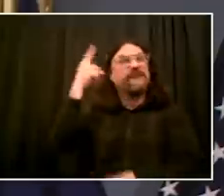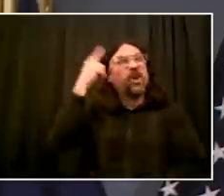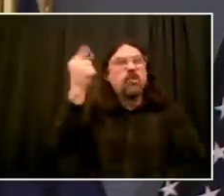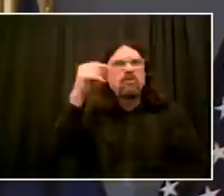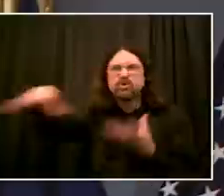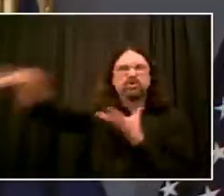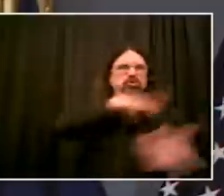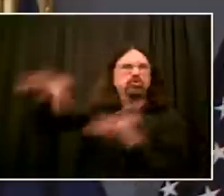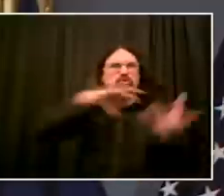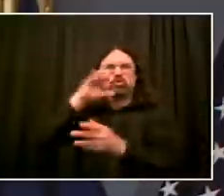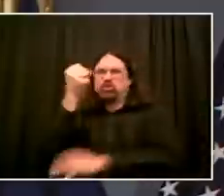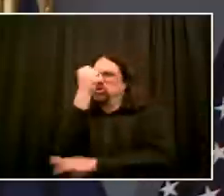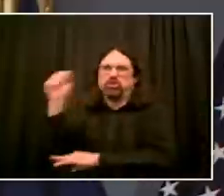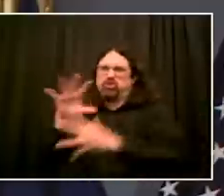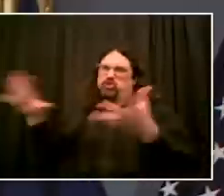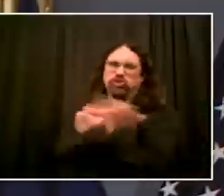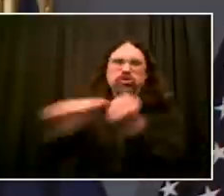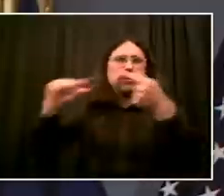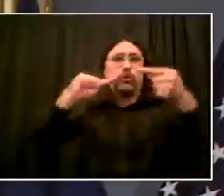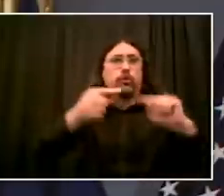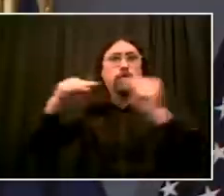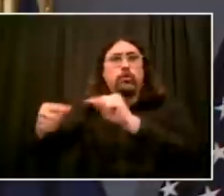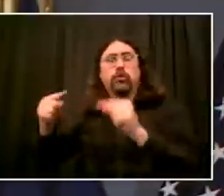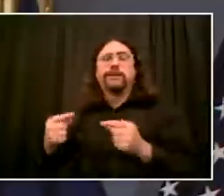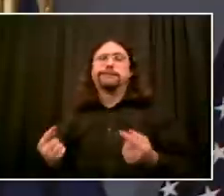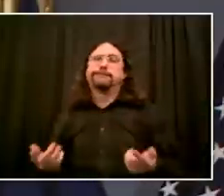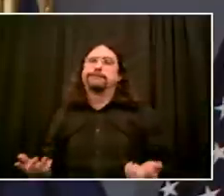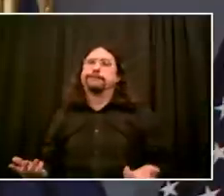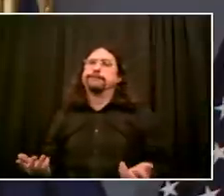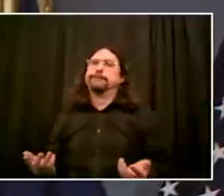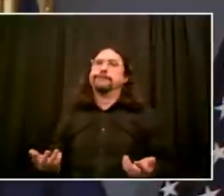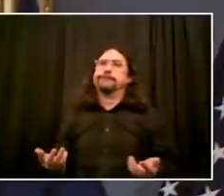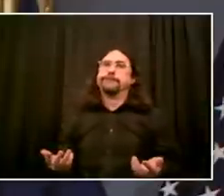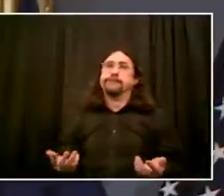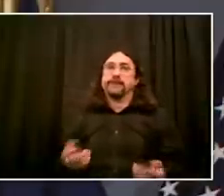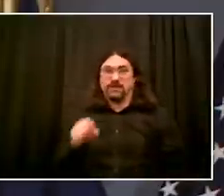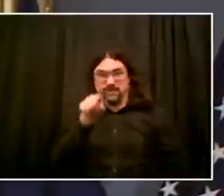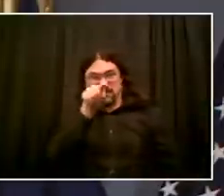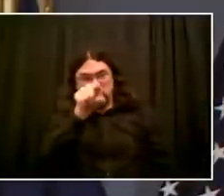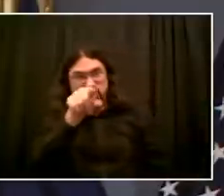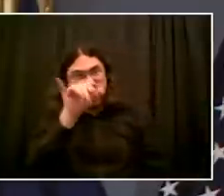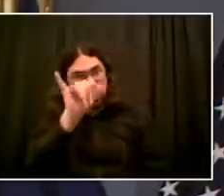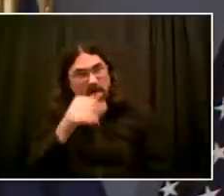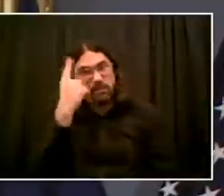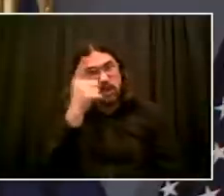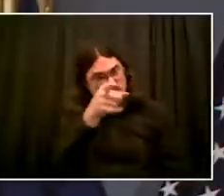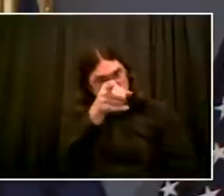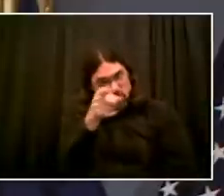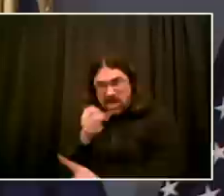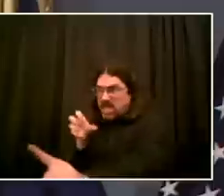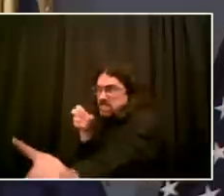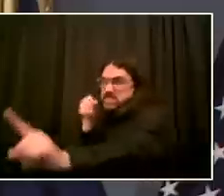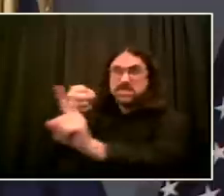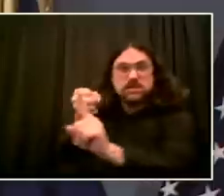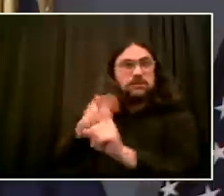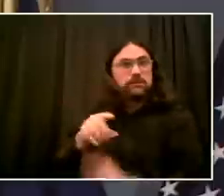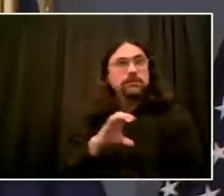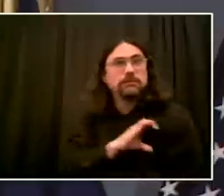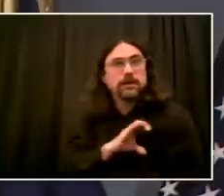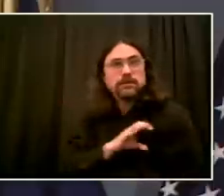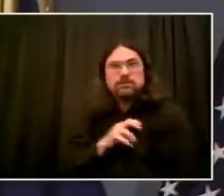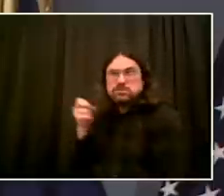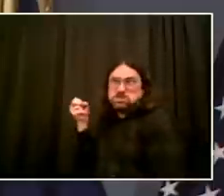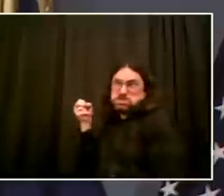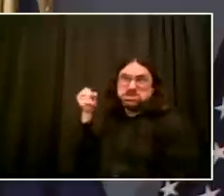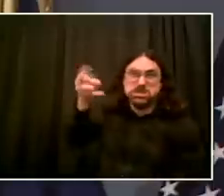of us. We have to be clear. Our job is not to have violence. Some people came and we have the evidence. Since